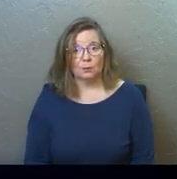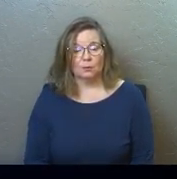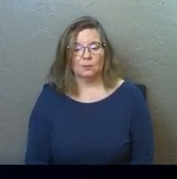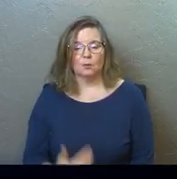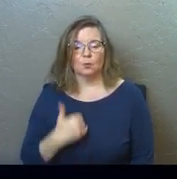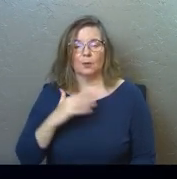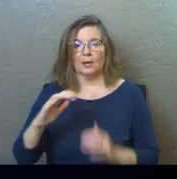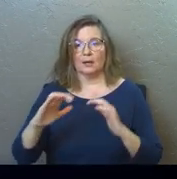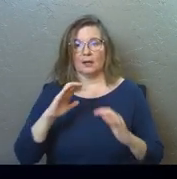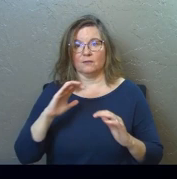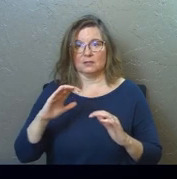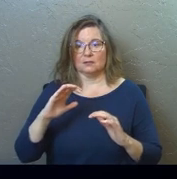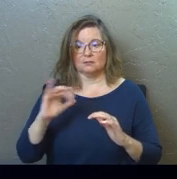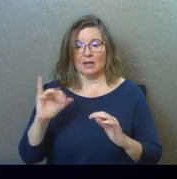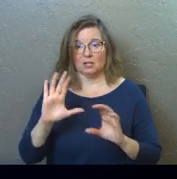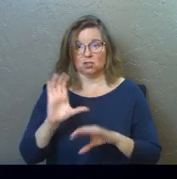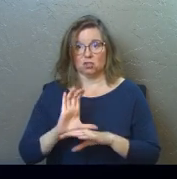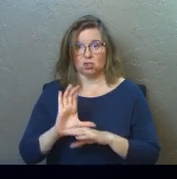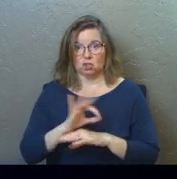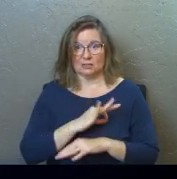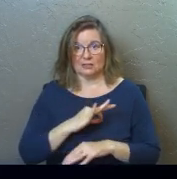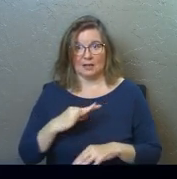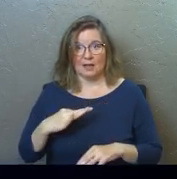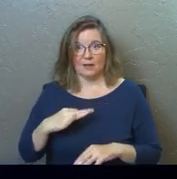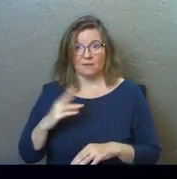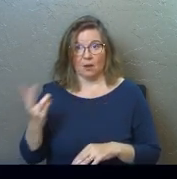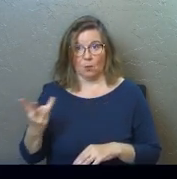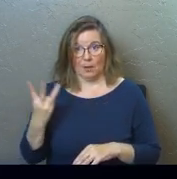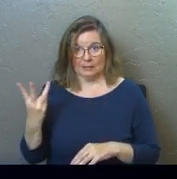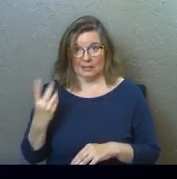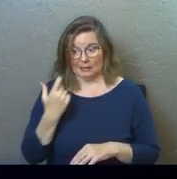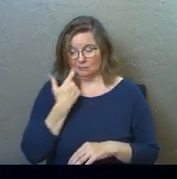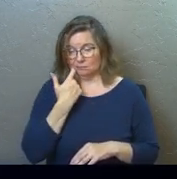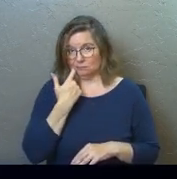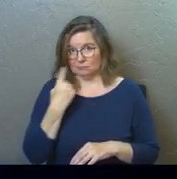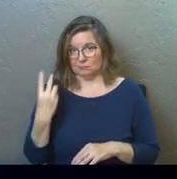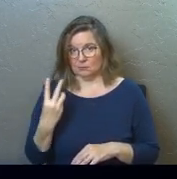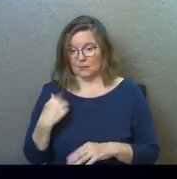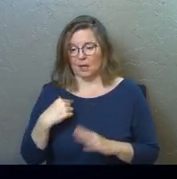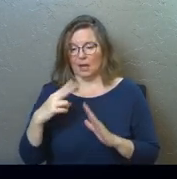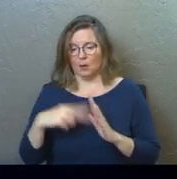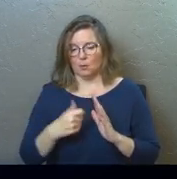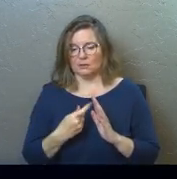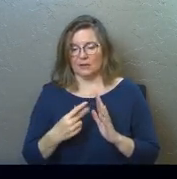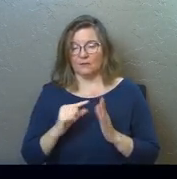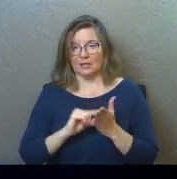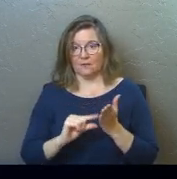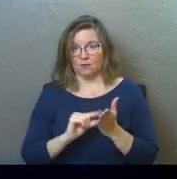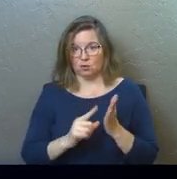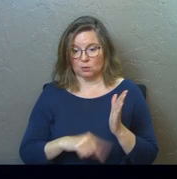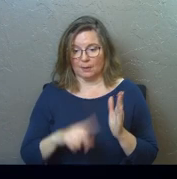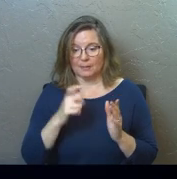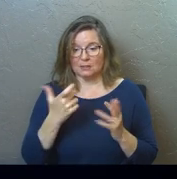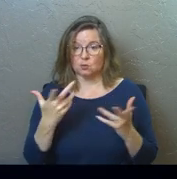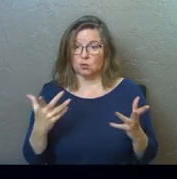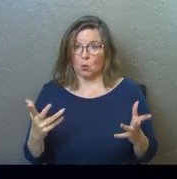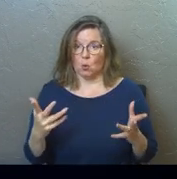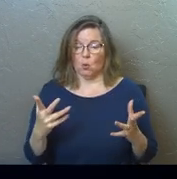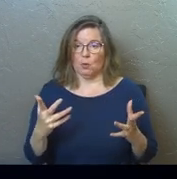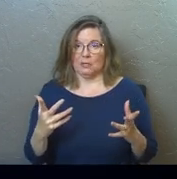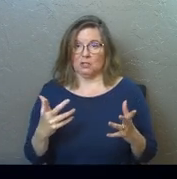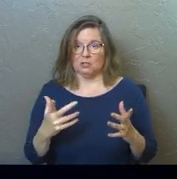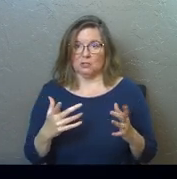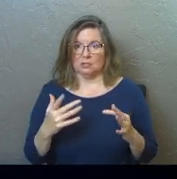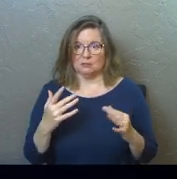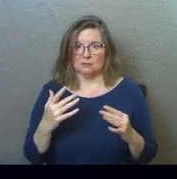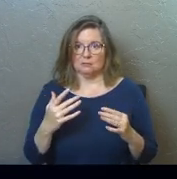We had a conversation as a church staff on Wednesday. I read several of these verses to them because it was already just